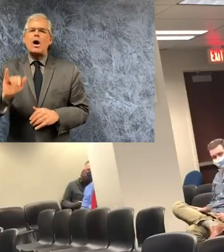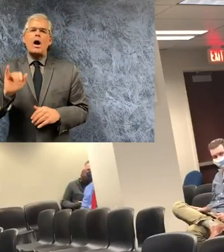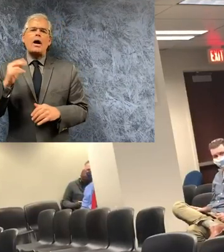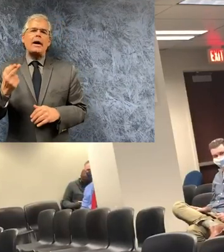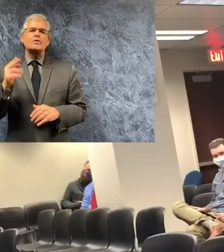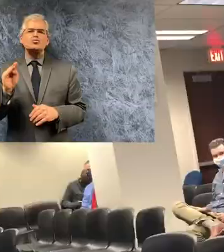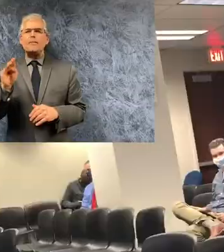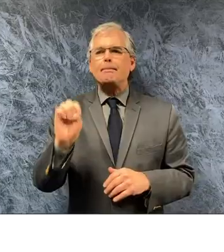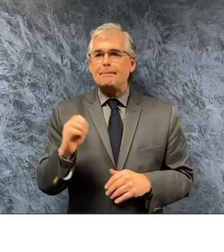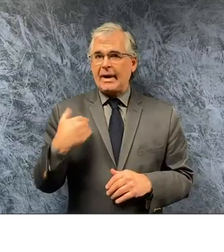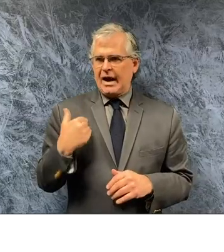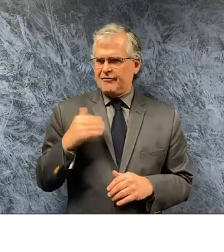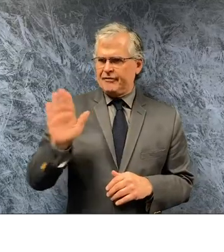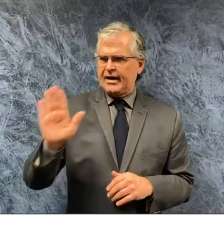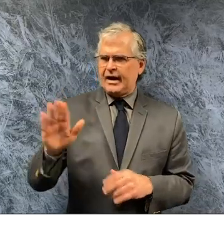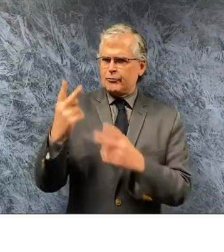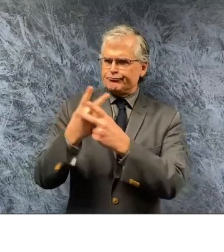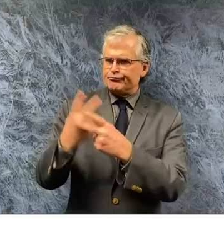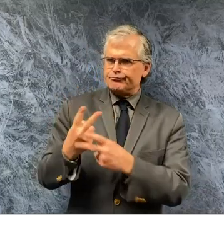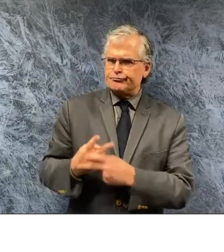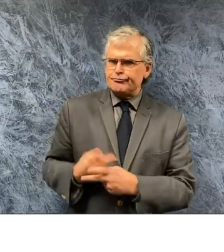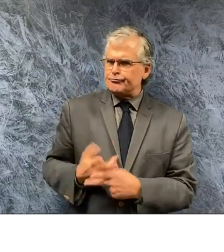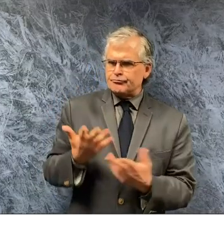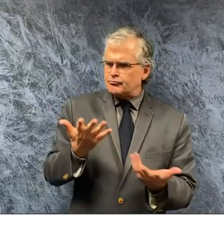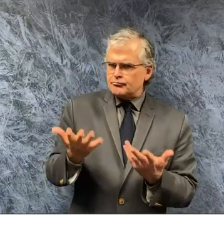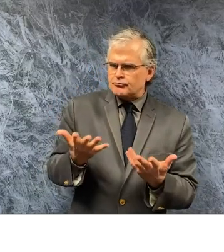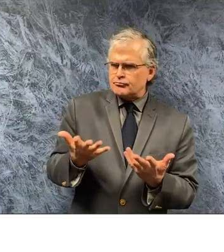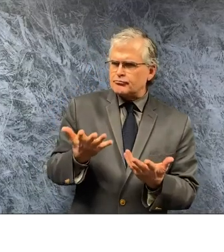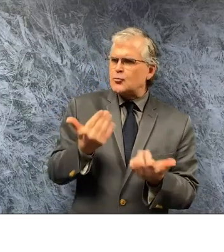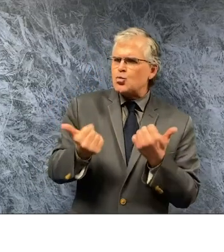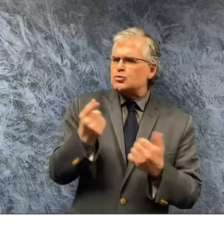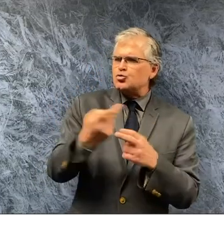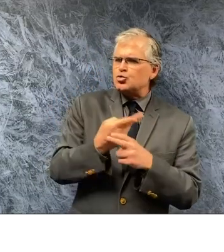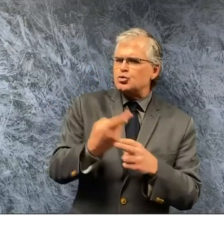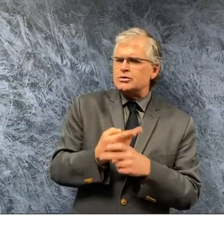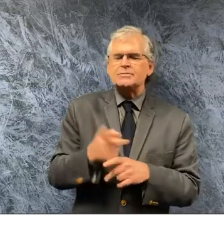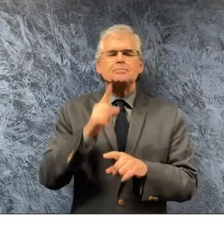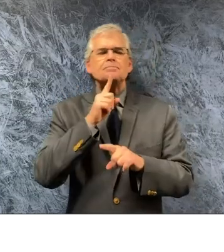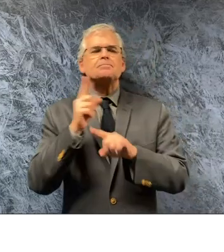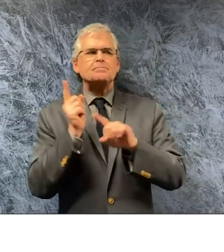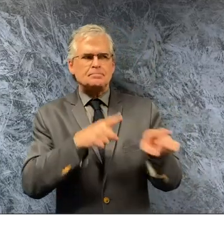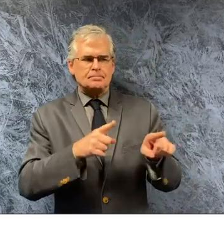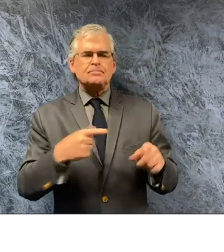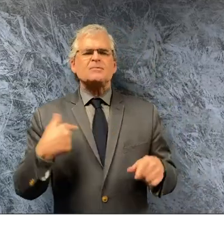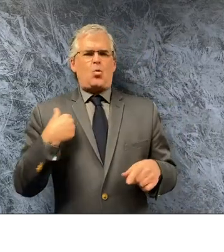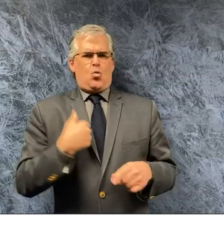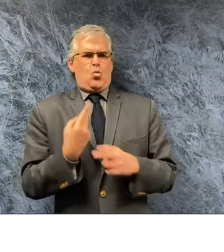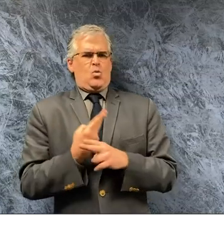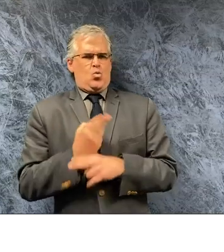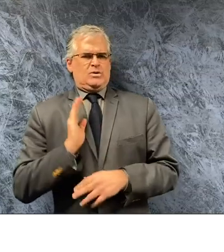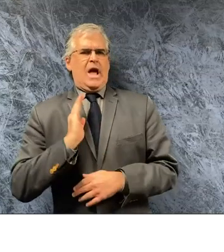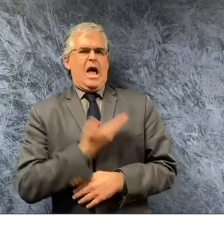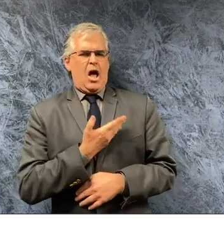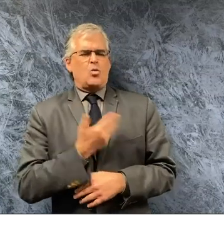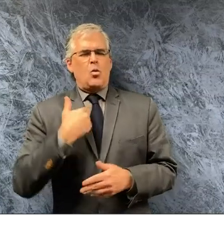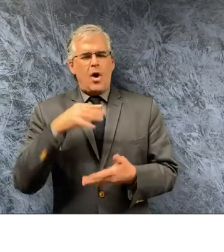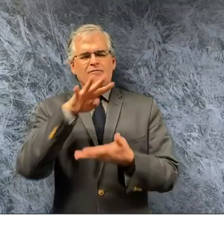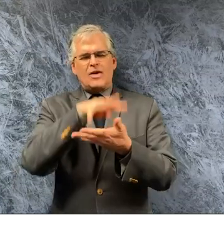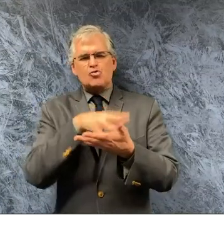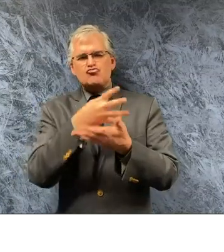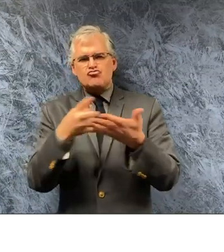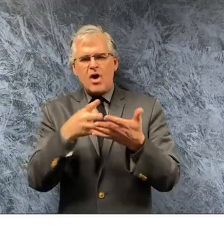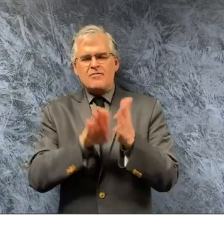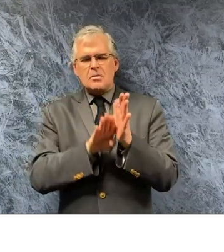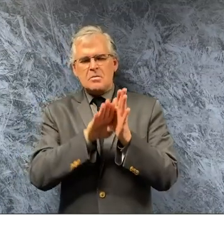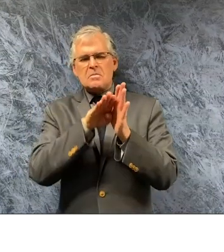modeling um what are you referring to we're doing our own modeling in terms of graphs that we have that go up but it shows daily movement and if the daily